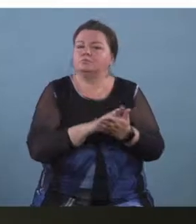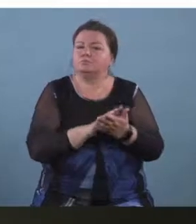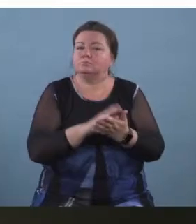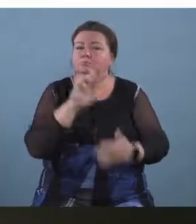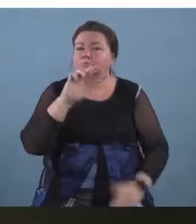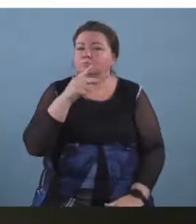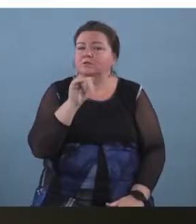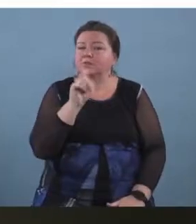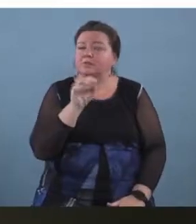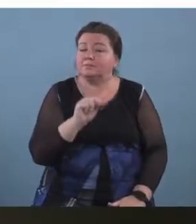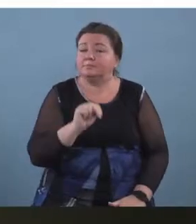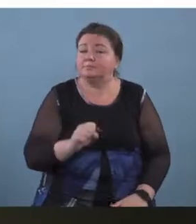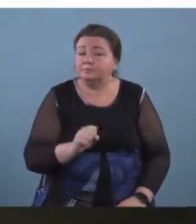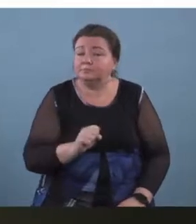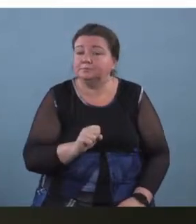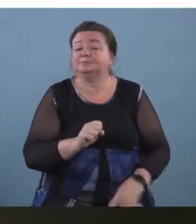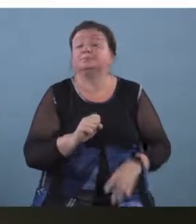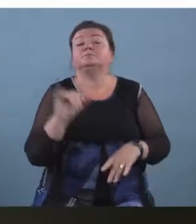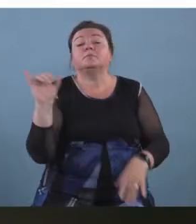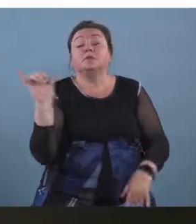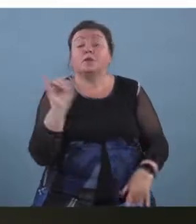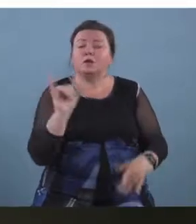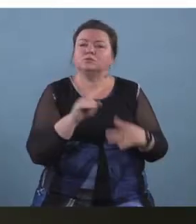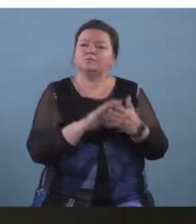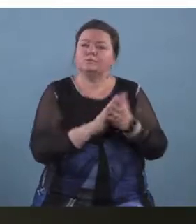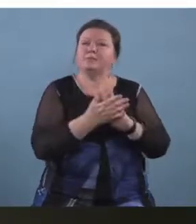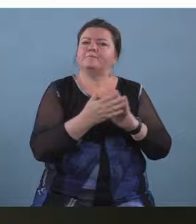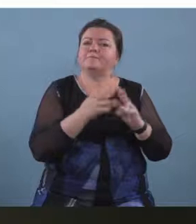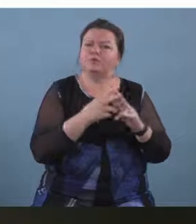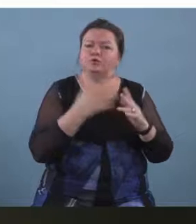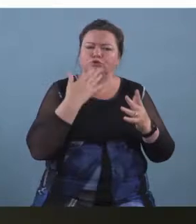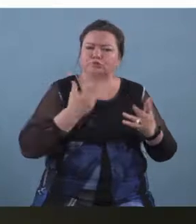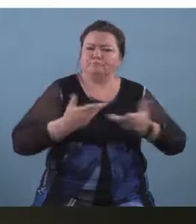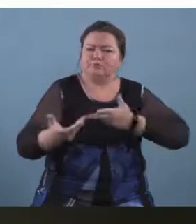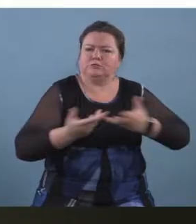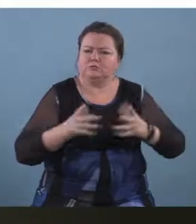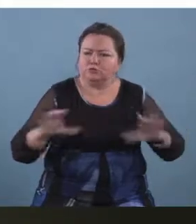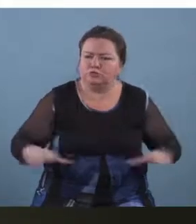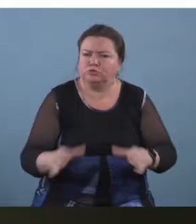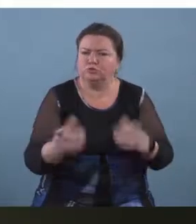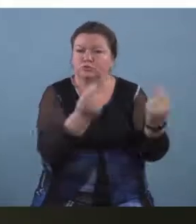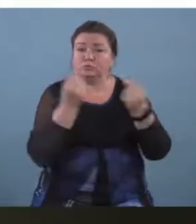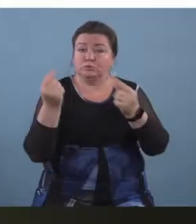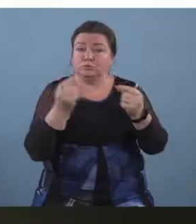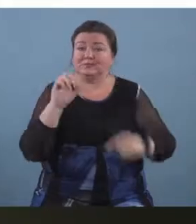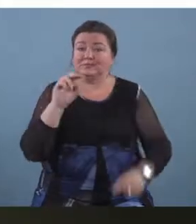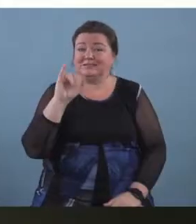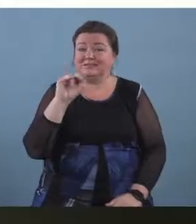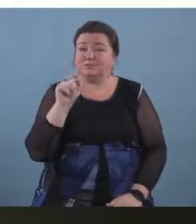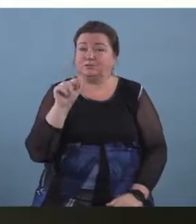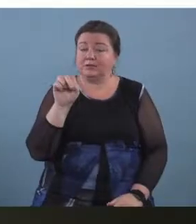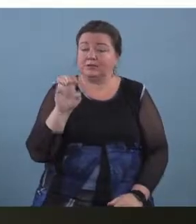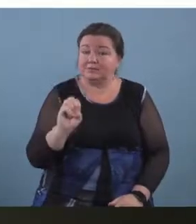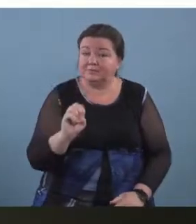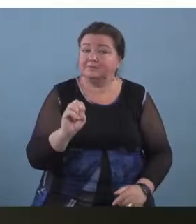you can um make this a very interactive session where you would be swapping the cards around so here